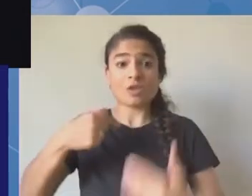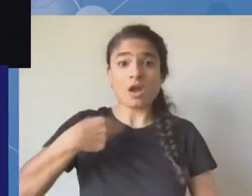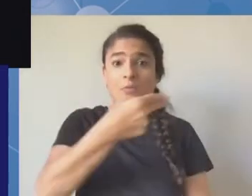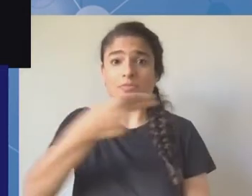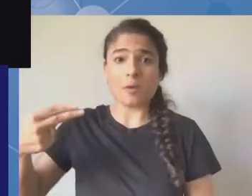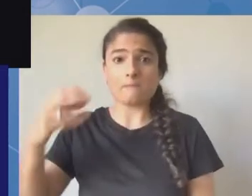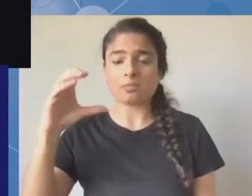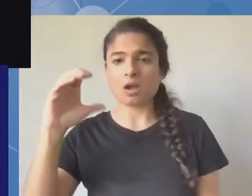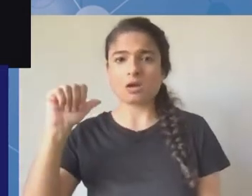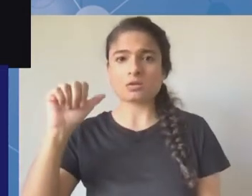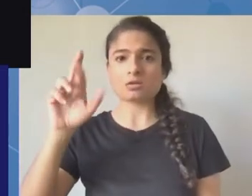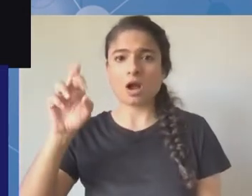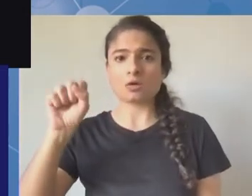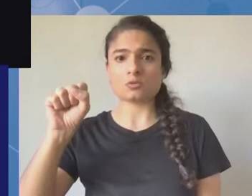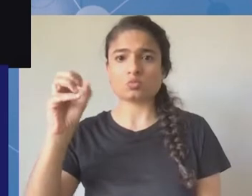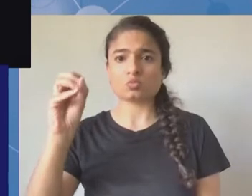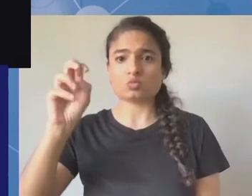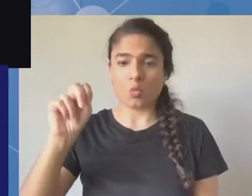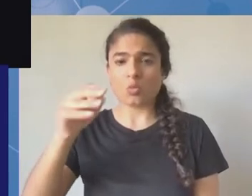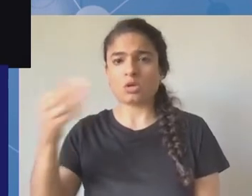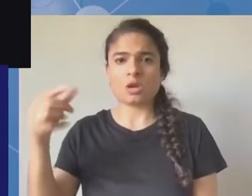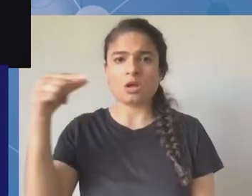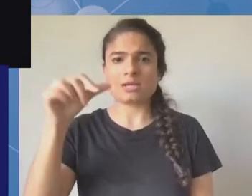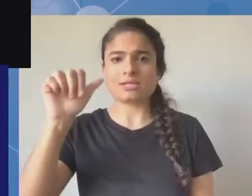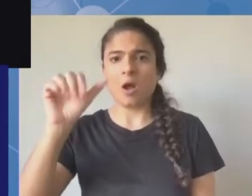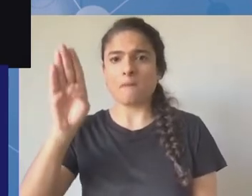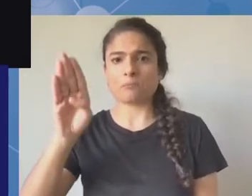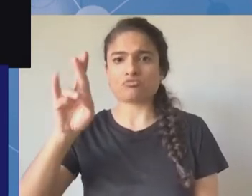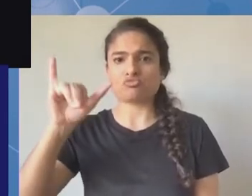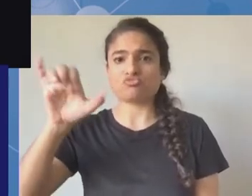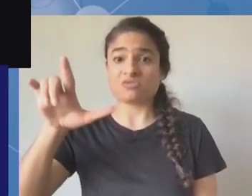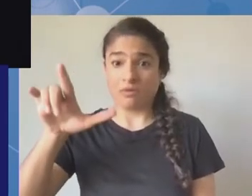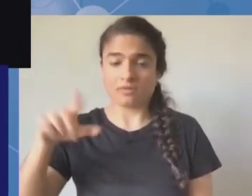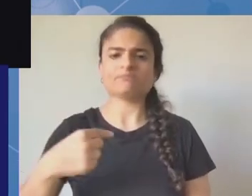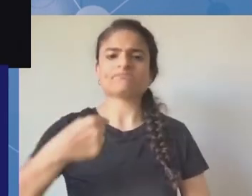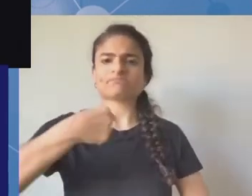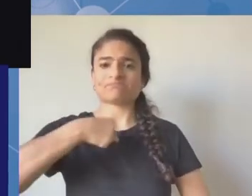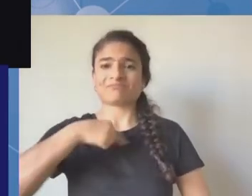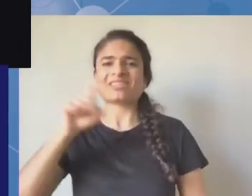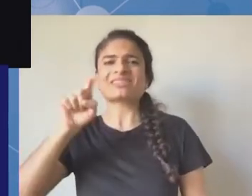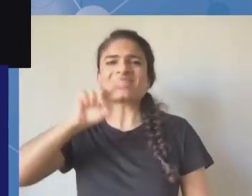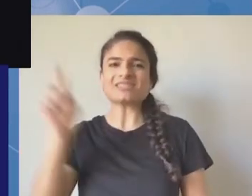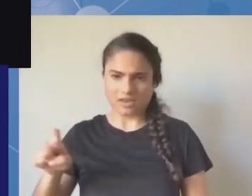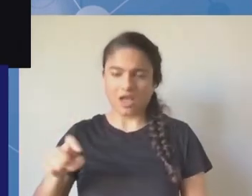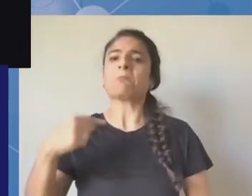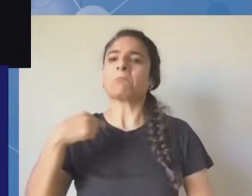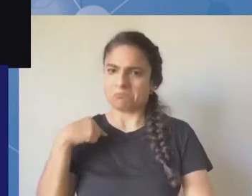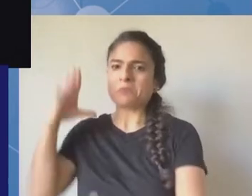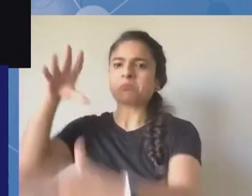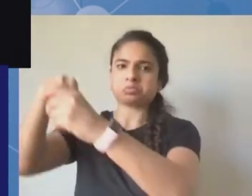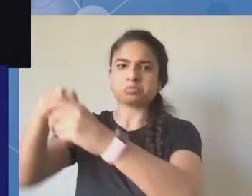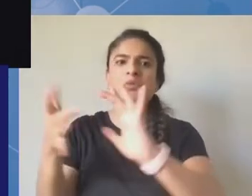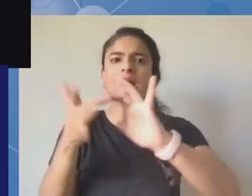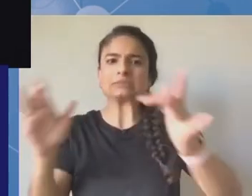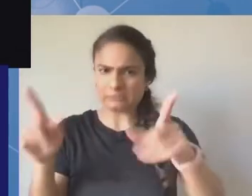Even when our voices shake, the internet has made us stronger to speak, and let's speak freely. It is a multi-stakeholder approach,